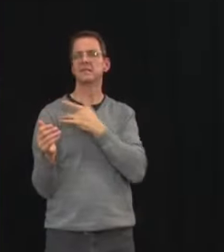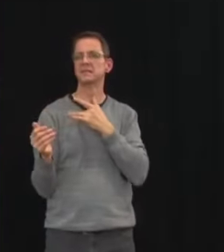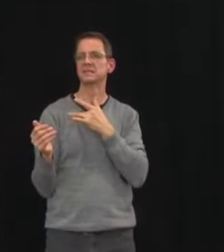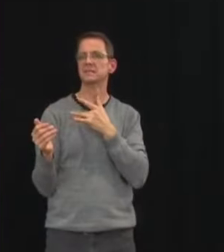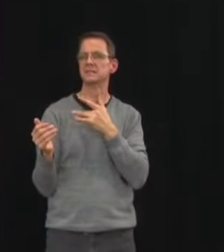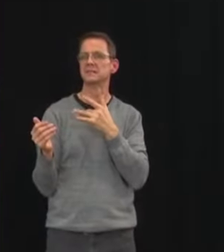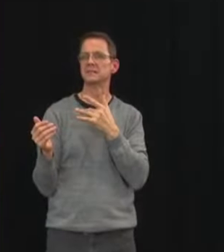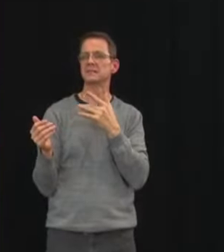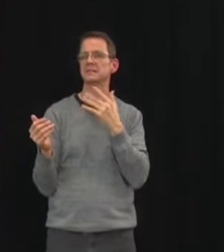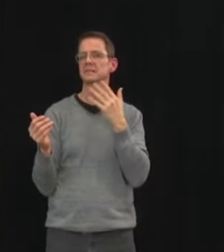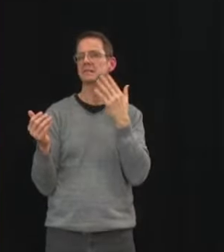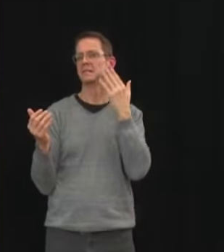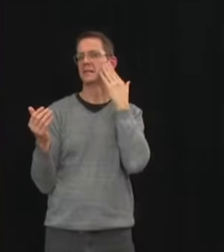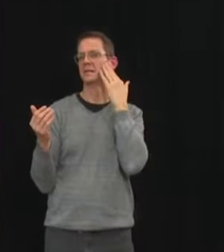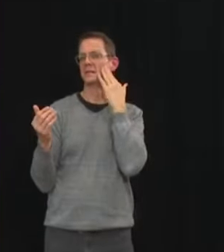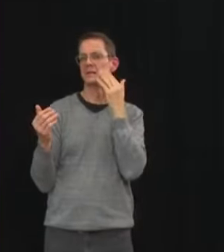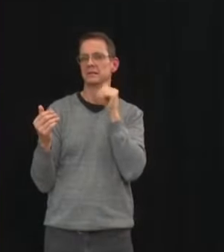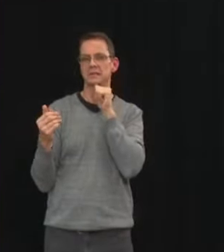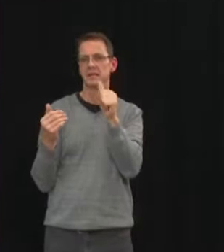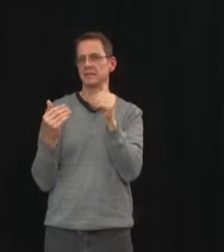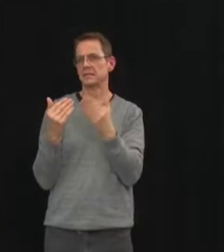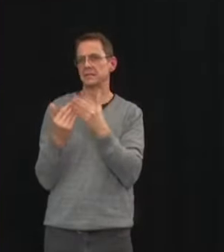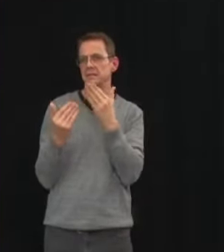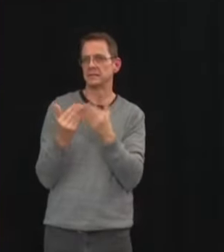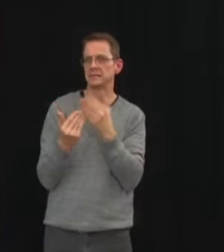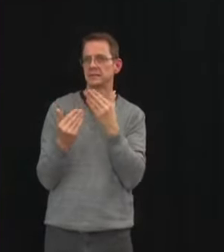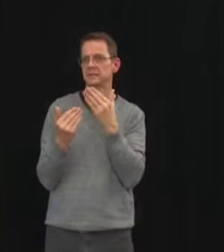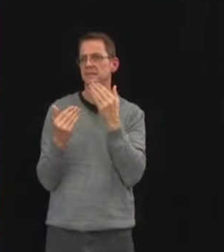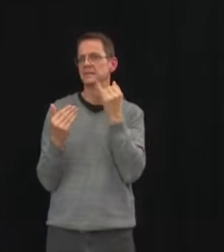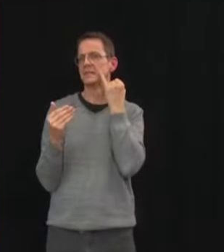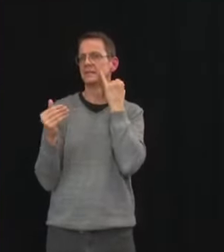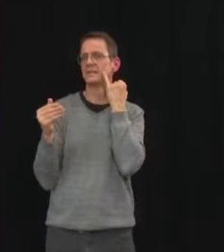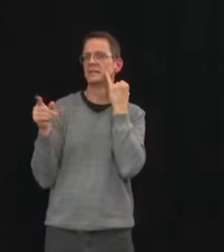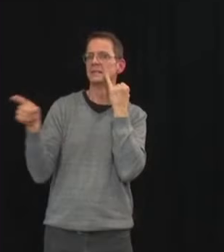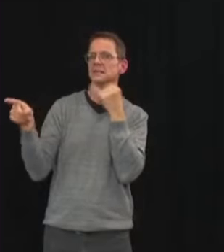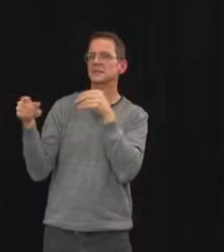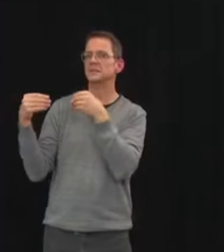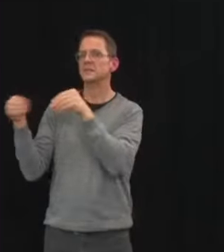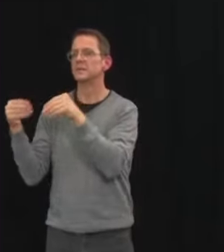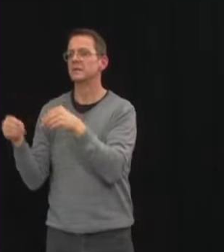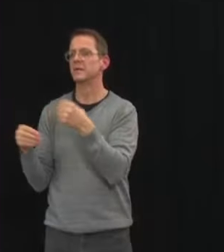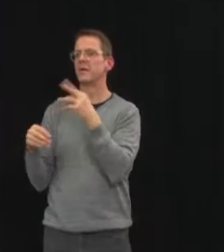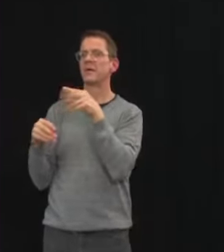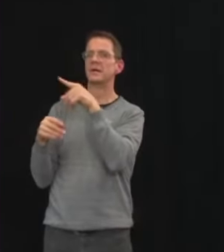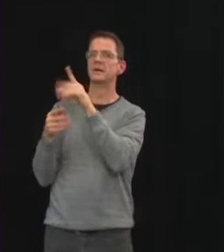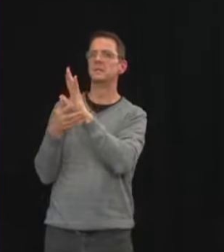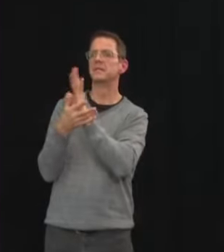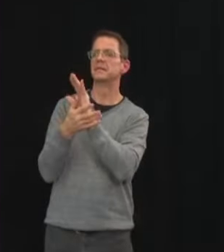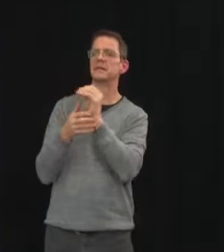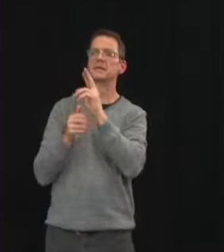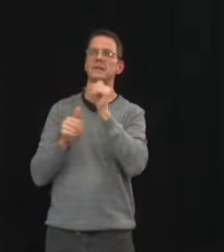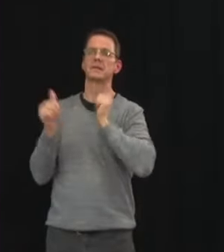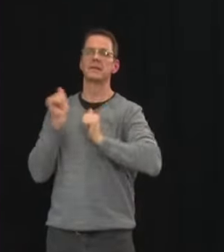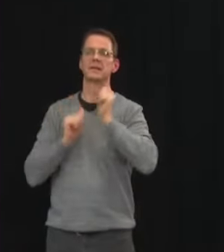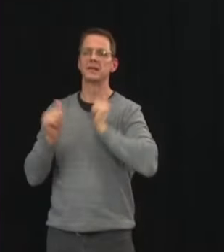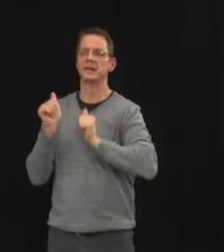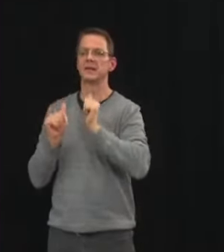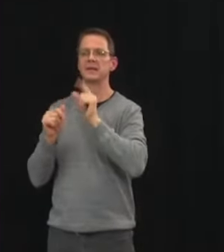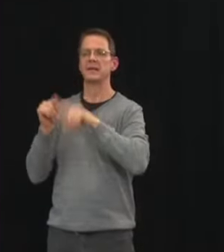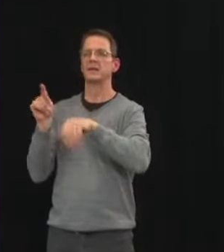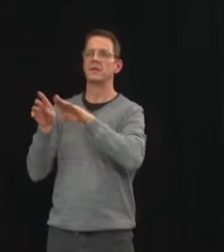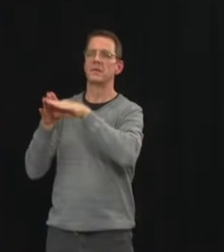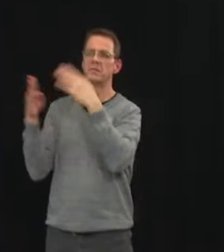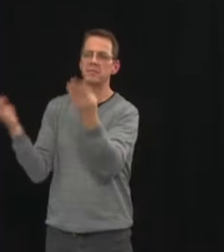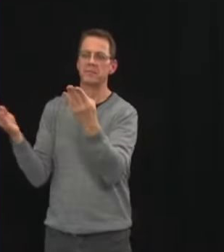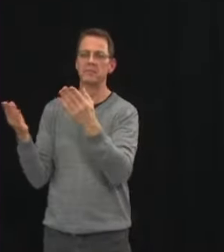now within public health guidelines and today a very important uh lifeline for the owners of of fitness uh